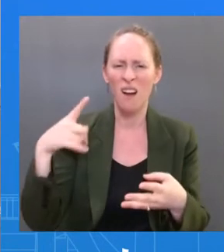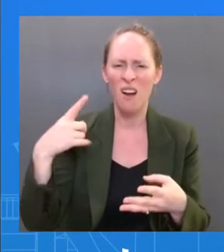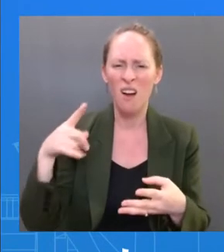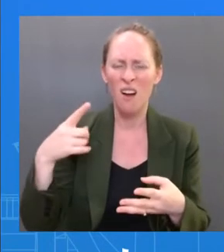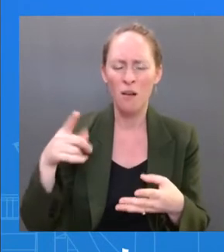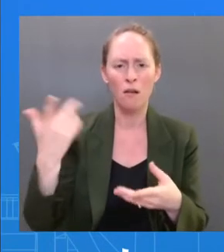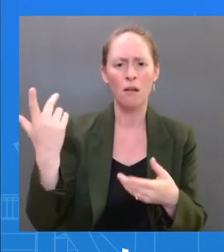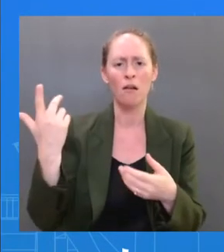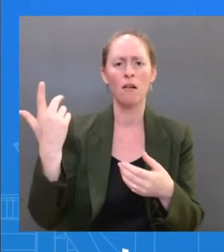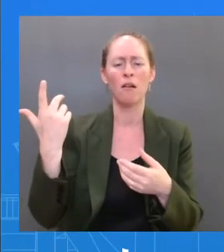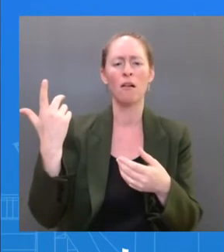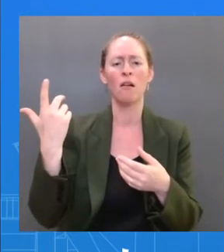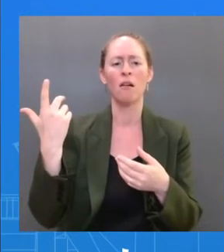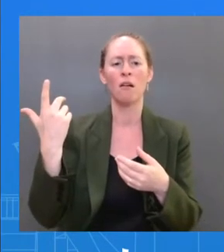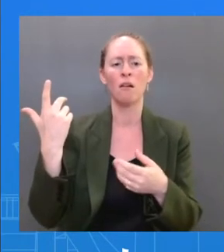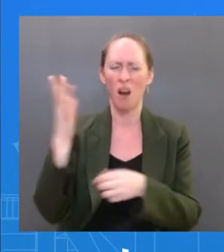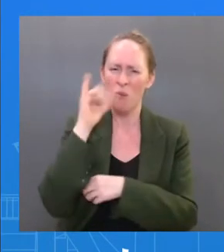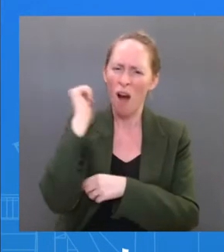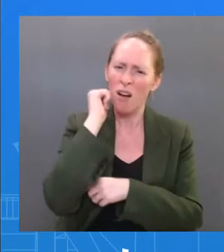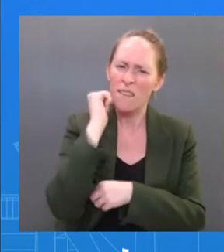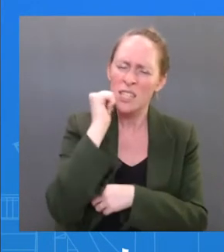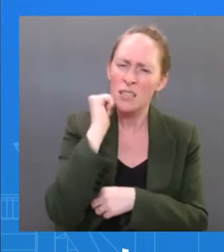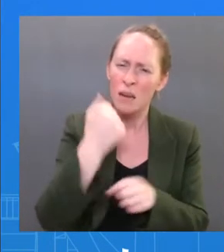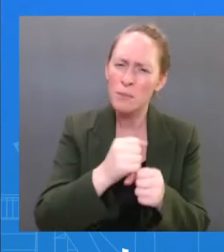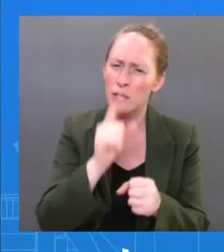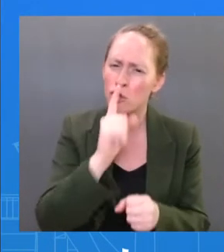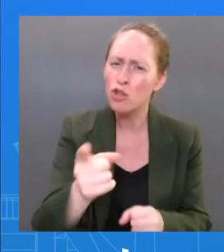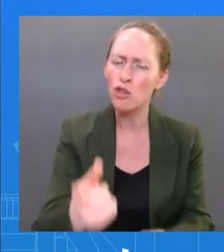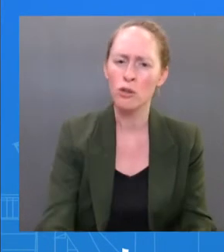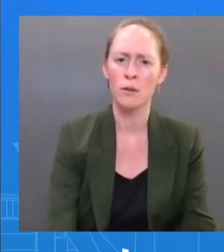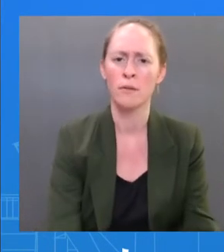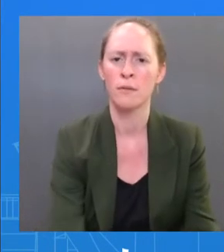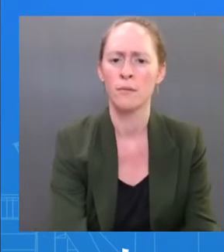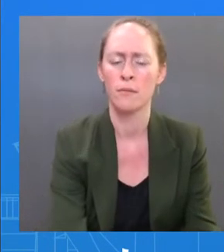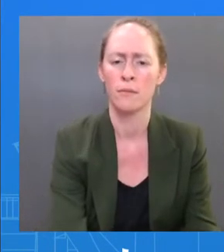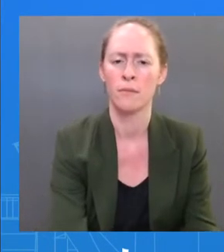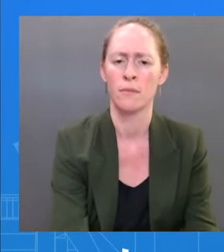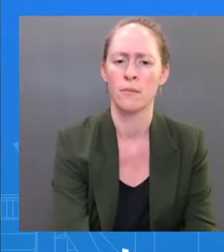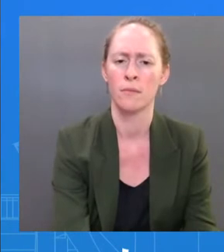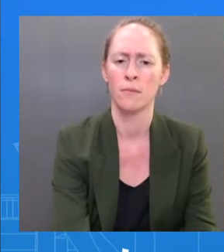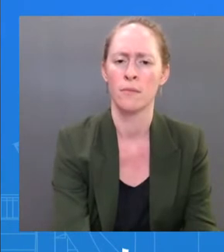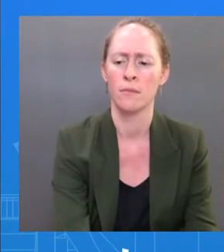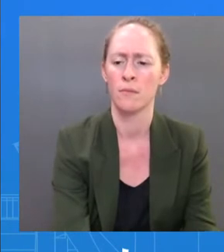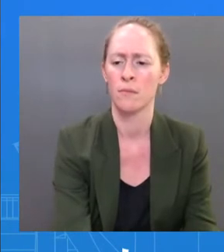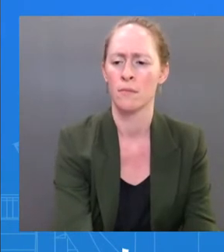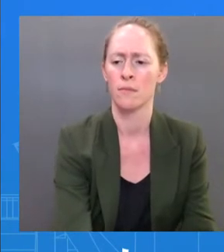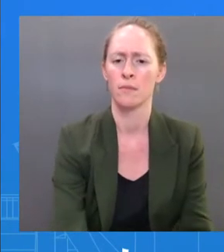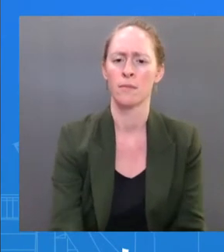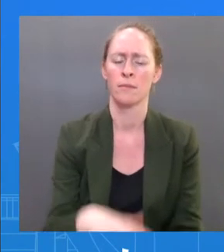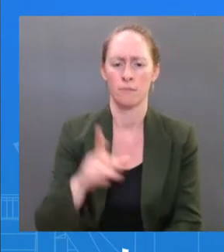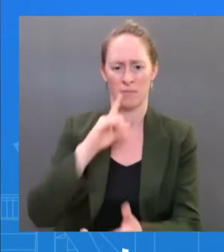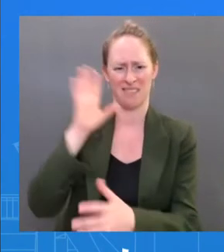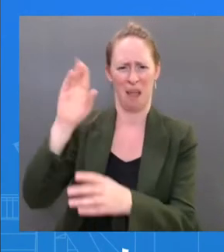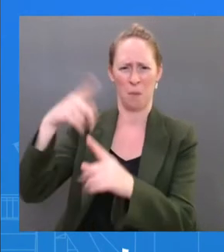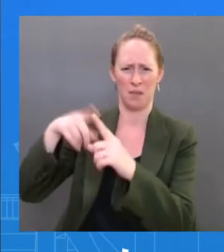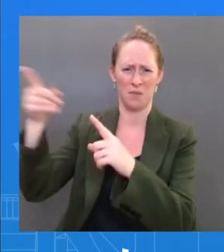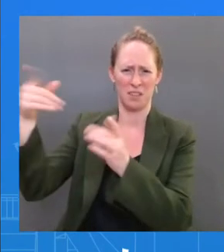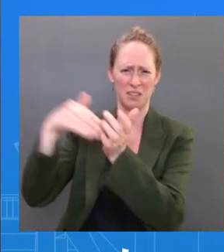So the testing cadence is determined by Dr. O'Connor, his personal physician. He gets tested very regularly.